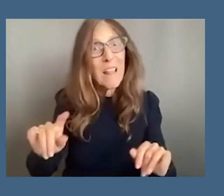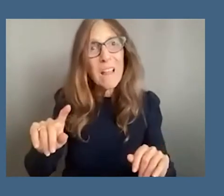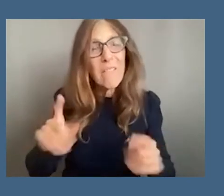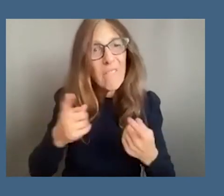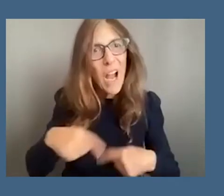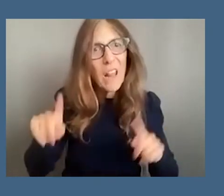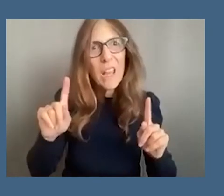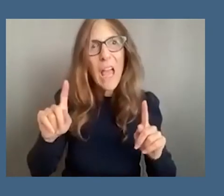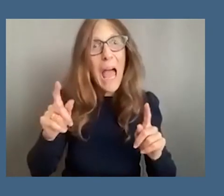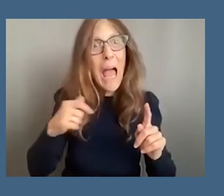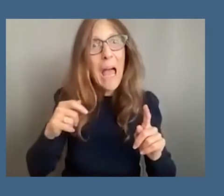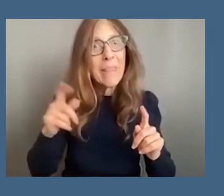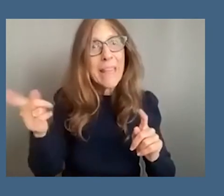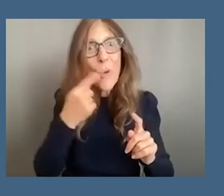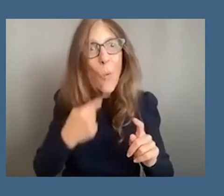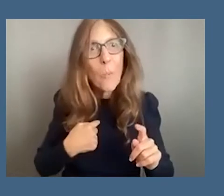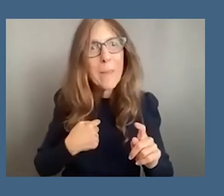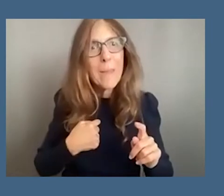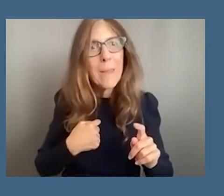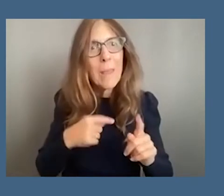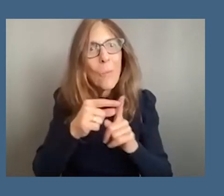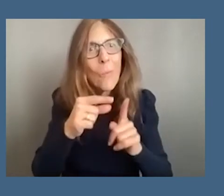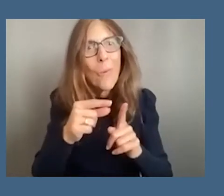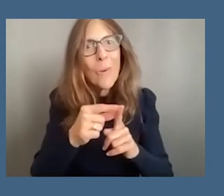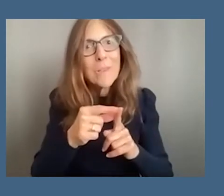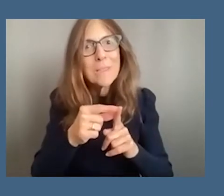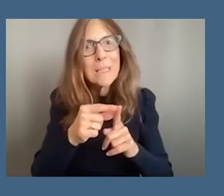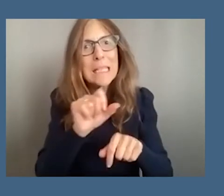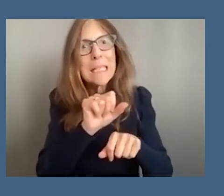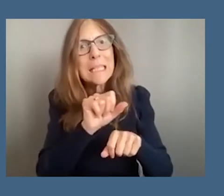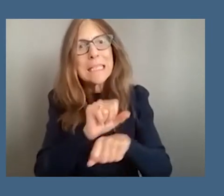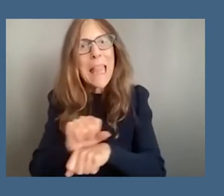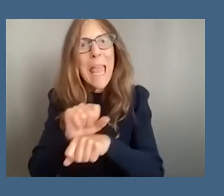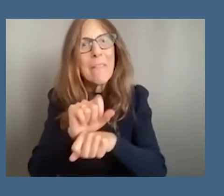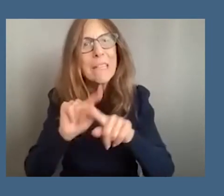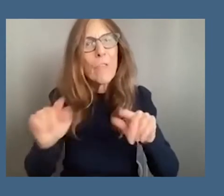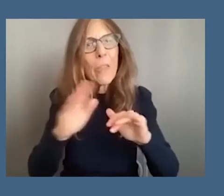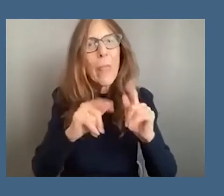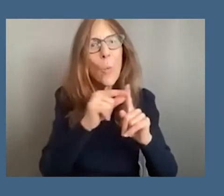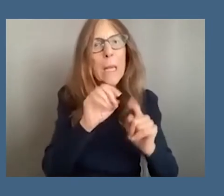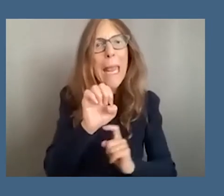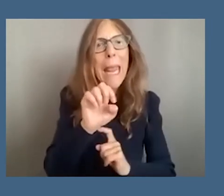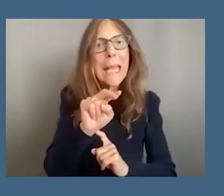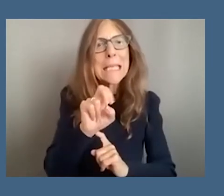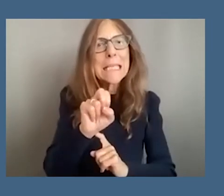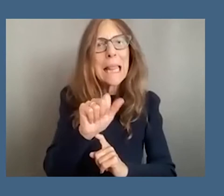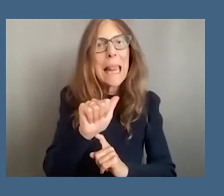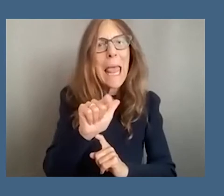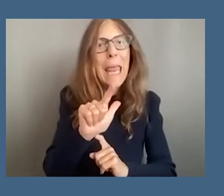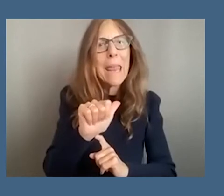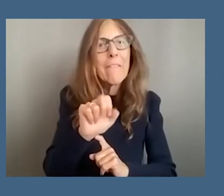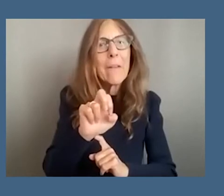to draw my attention to the terminology slave versus enslaved because english is not my first language